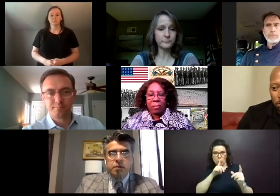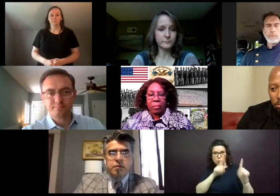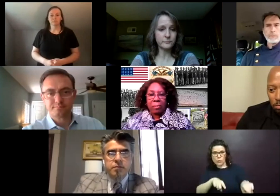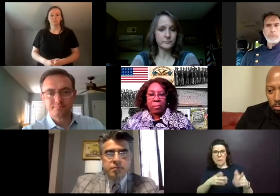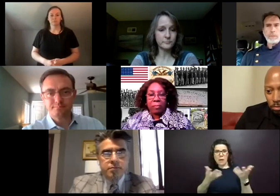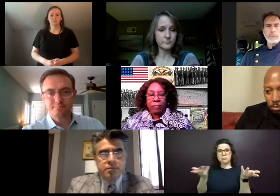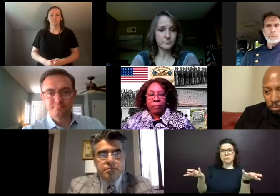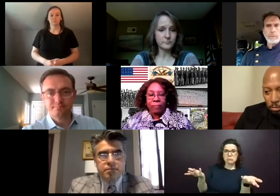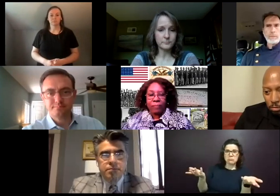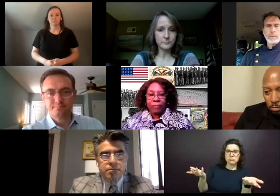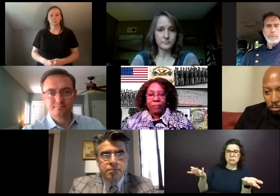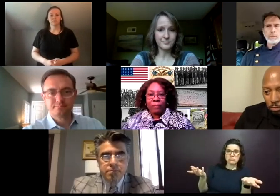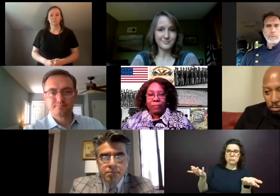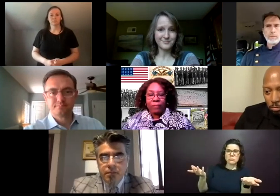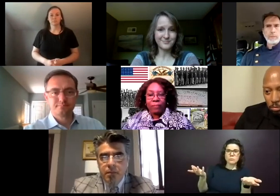that.